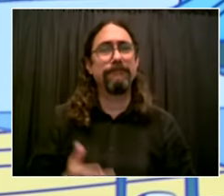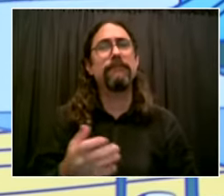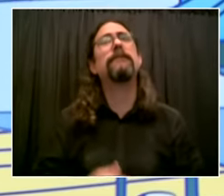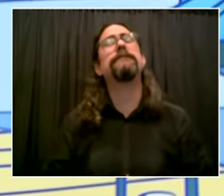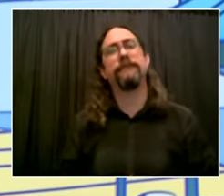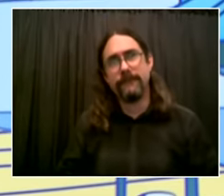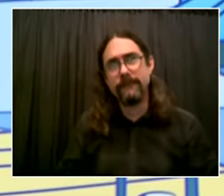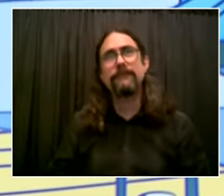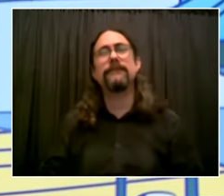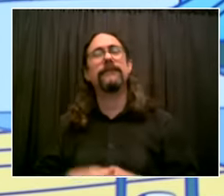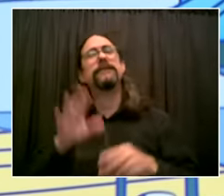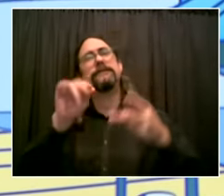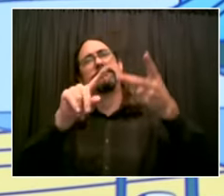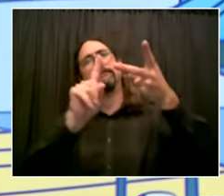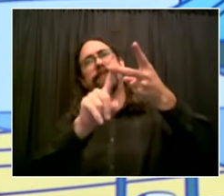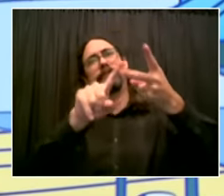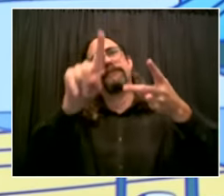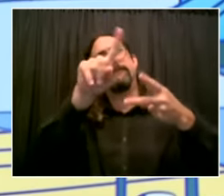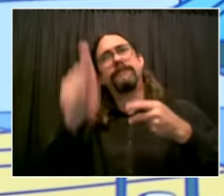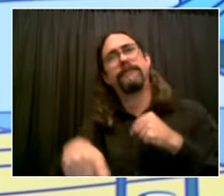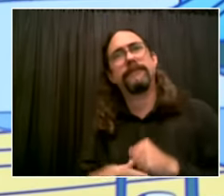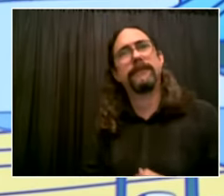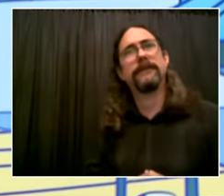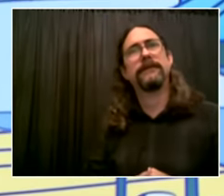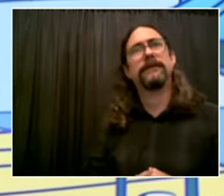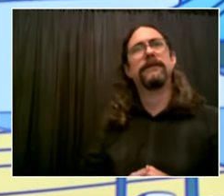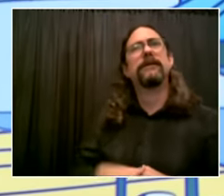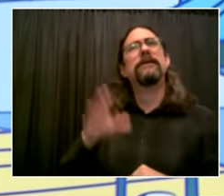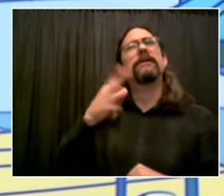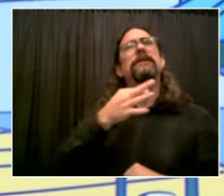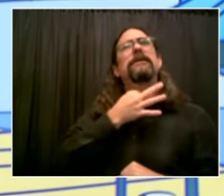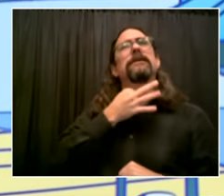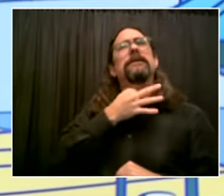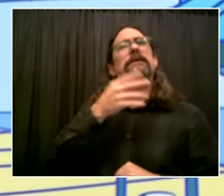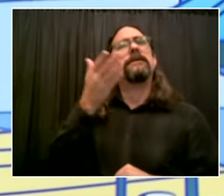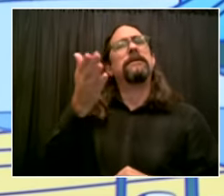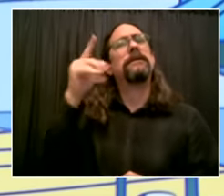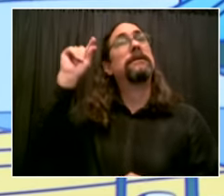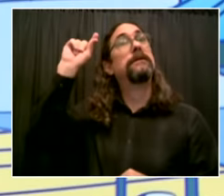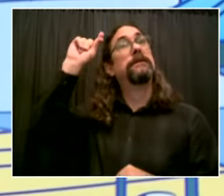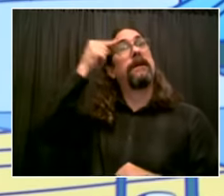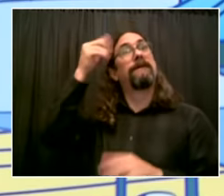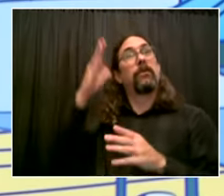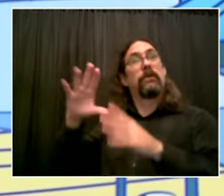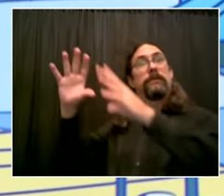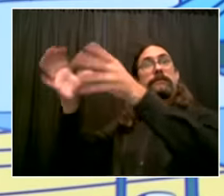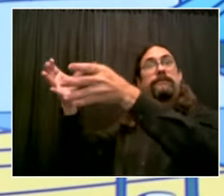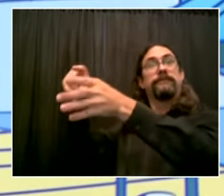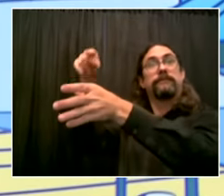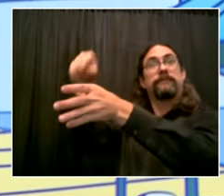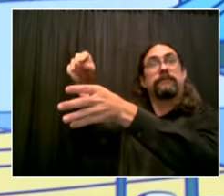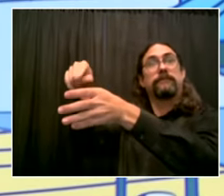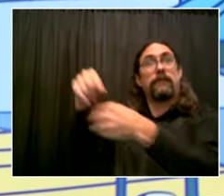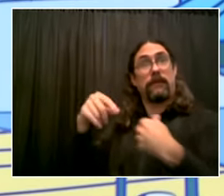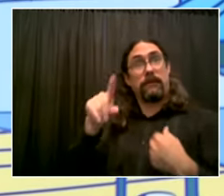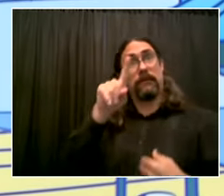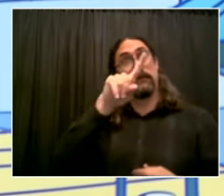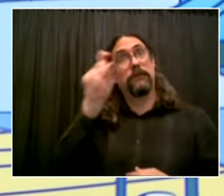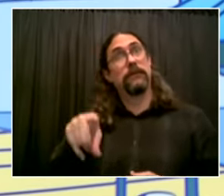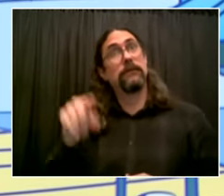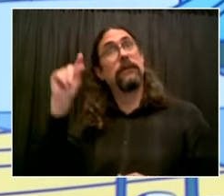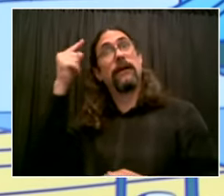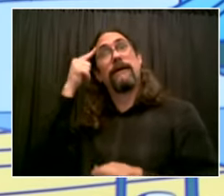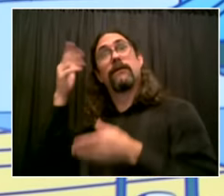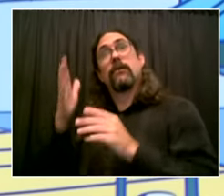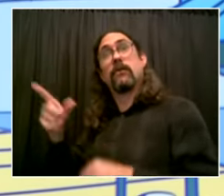mandate private employers in the state uh to mandate all their employees to get vaccinated